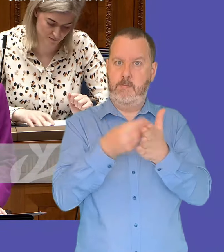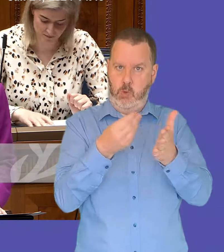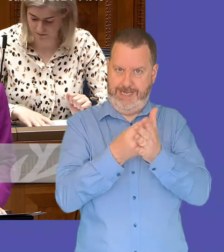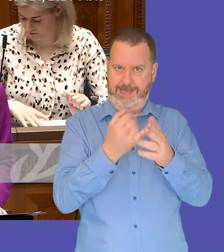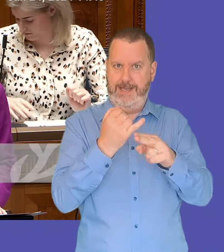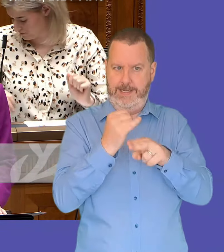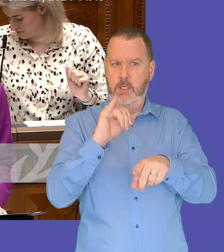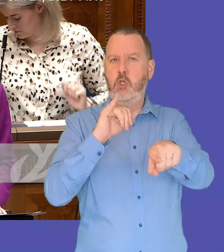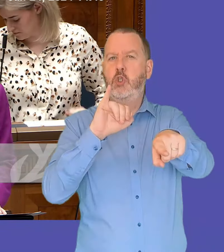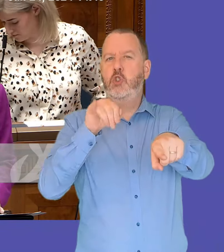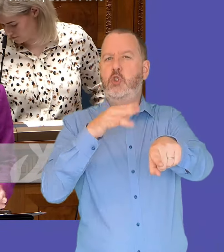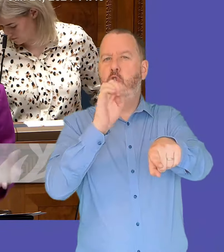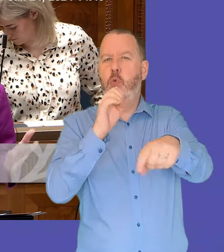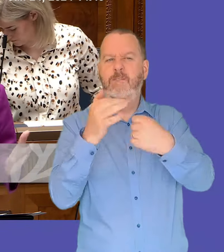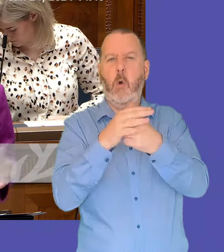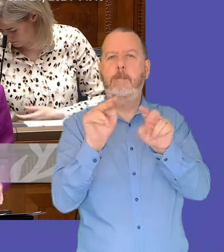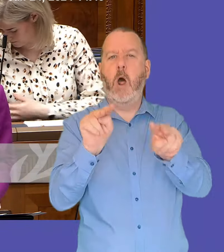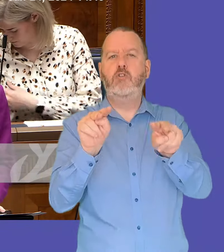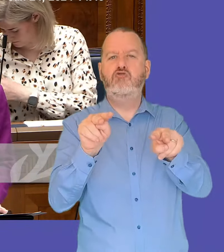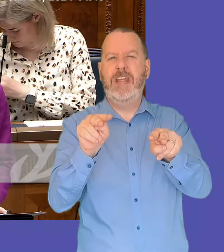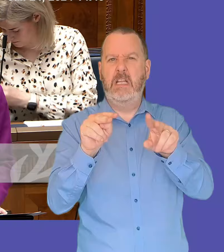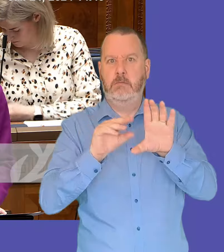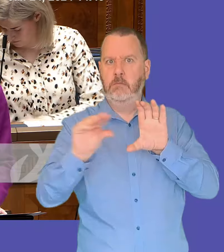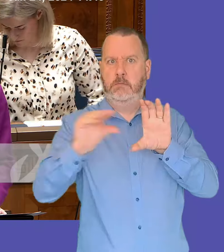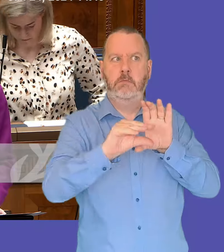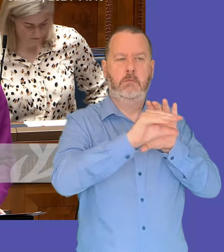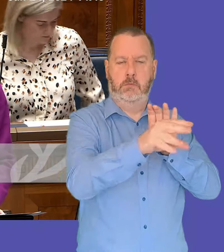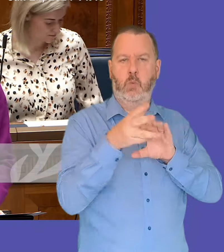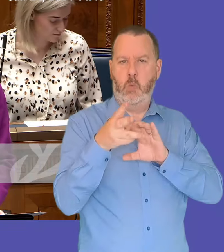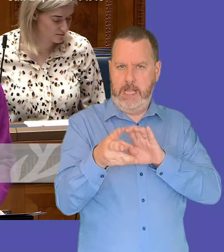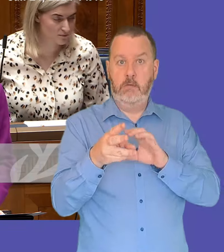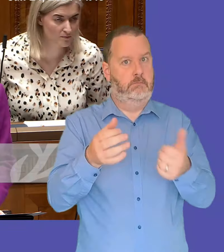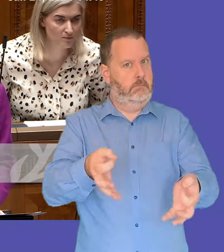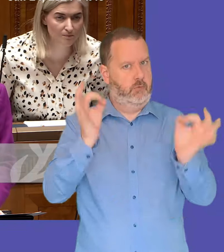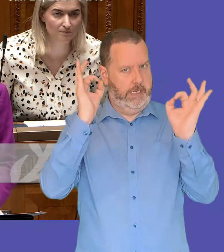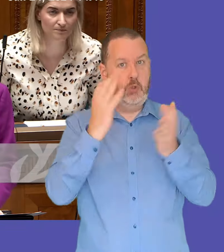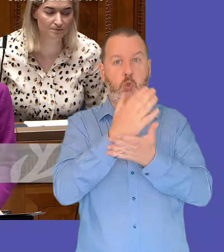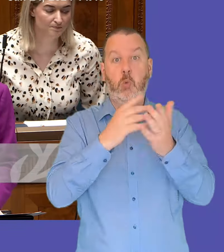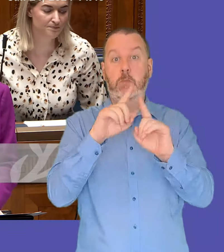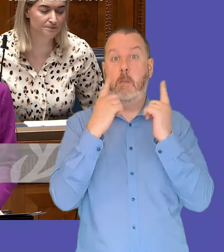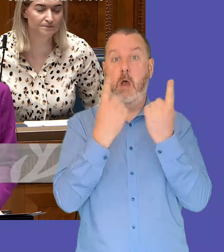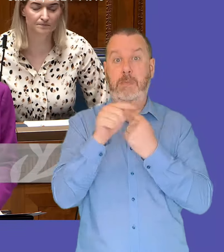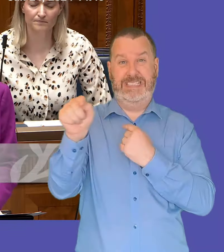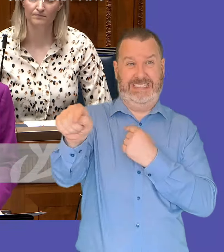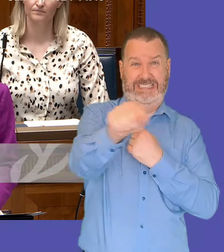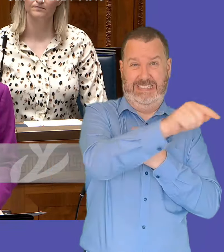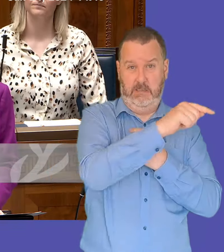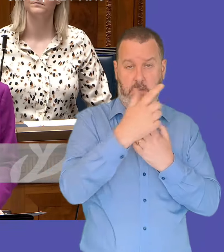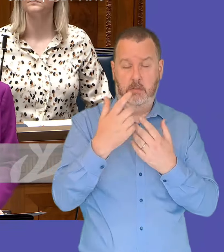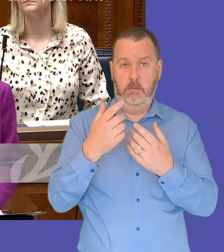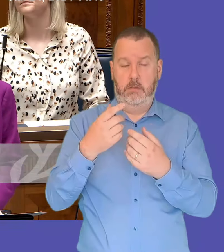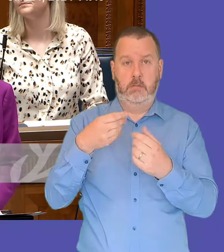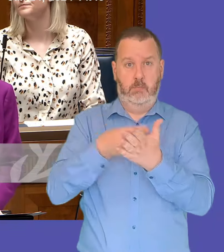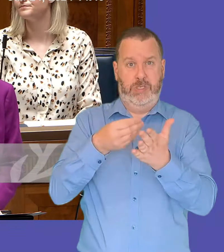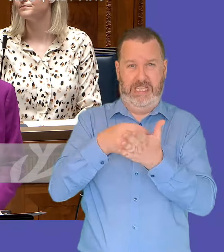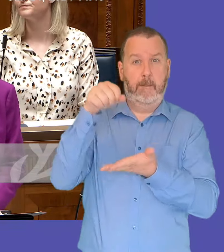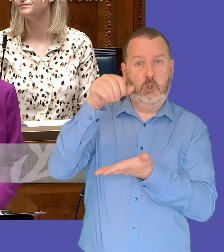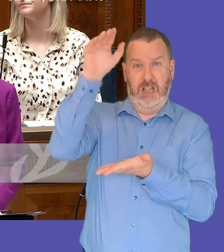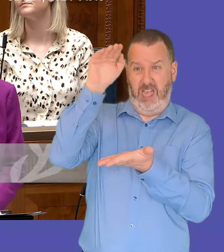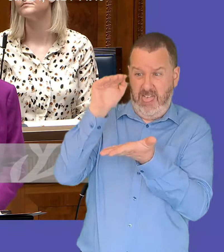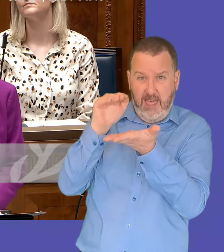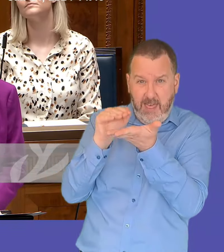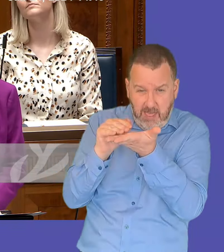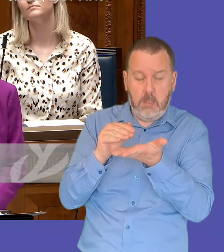and i want to get that done as quickly as possible because it gives that certainty for our departments um that are struggling with the budget that they currently have so there's